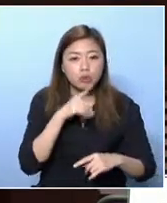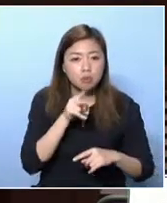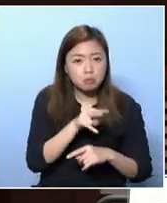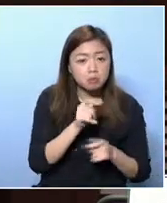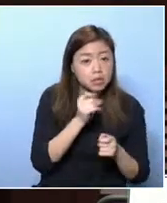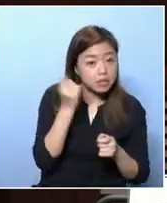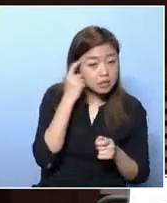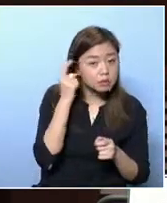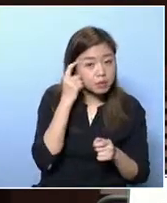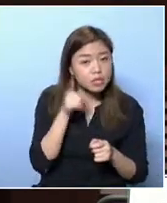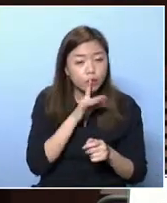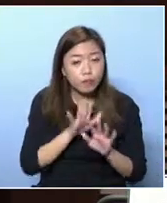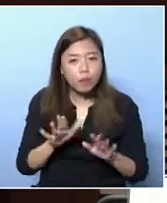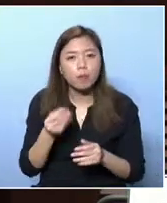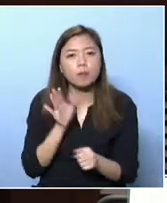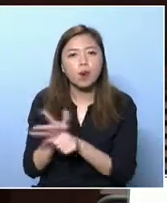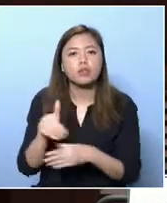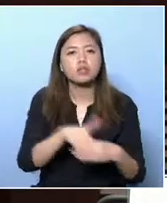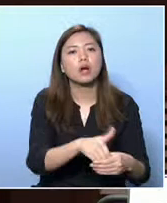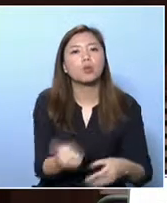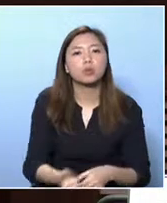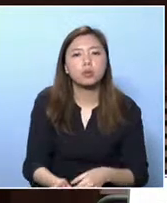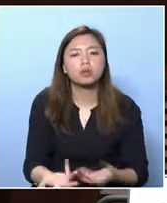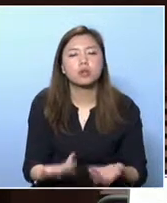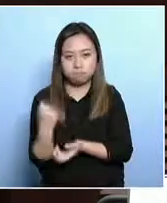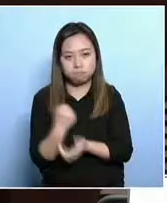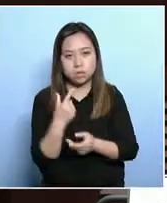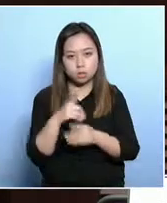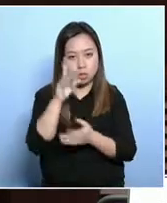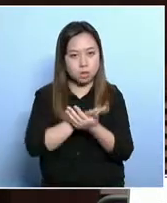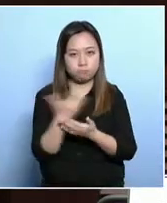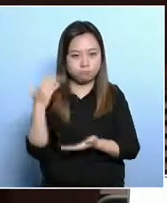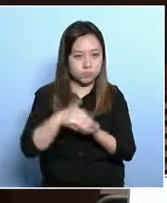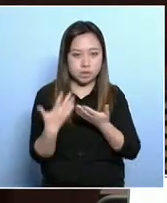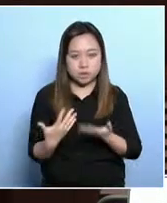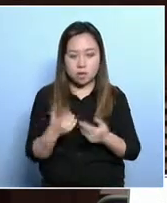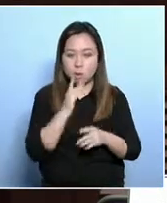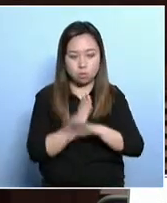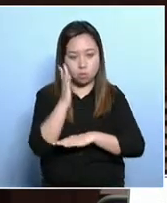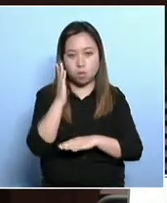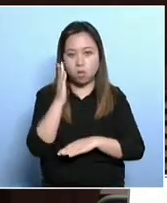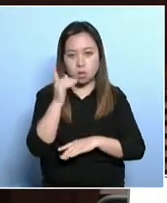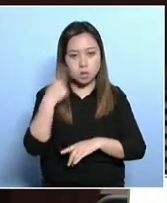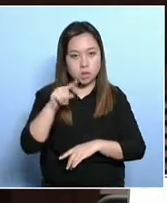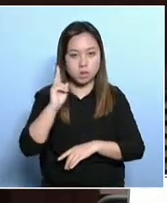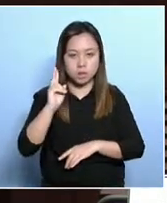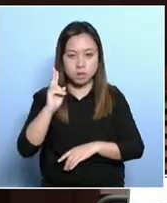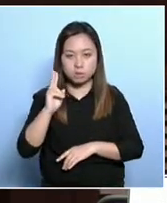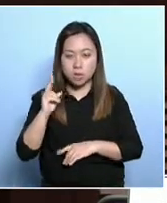contact services, so that they know how to apply for assistance.